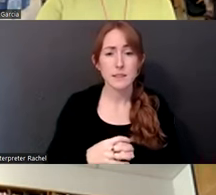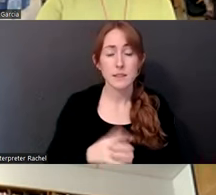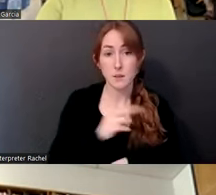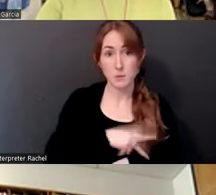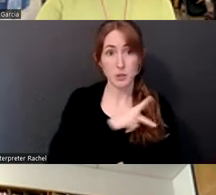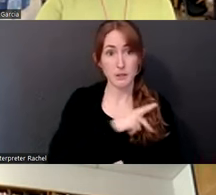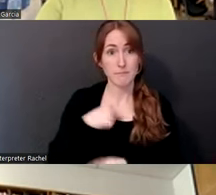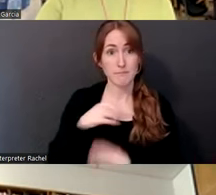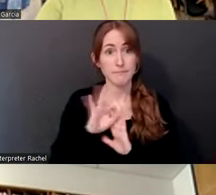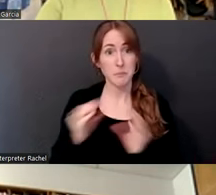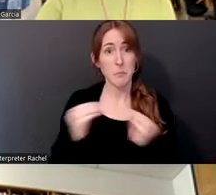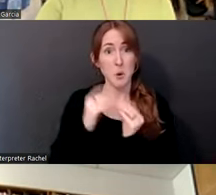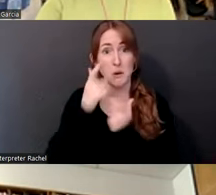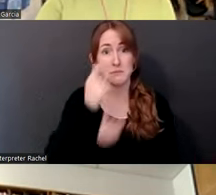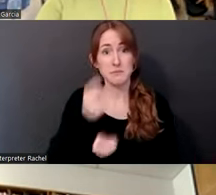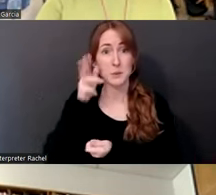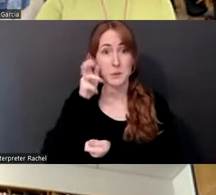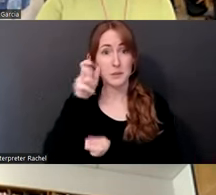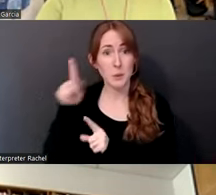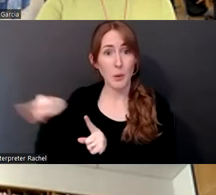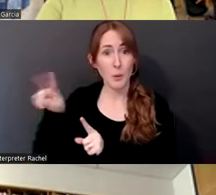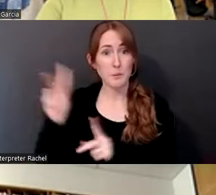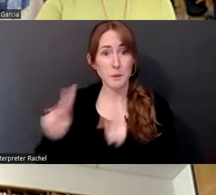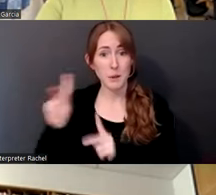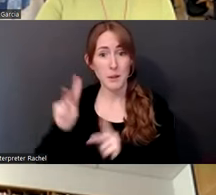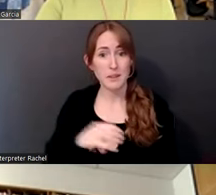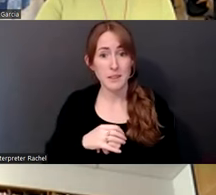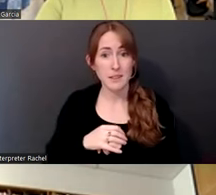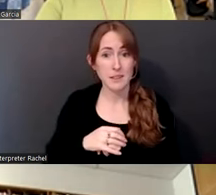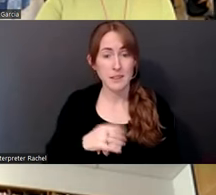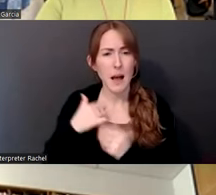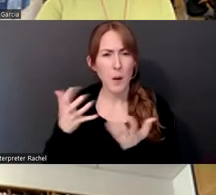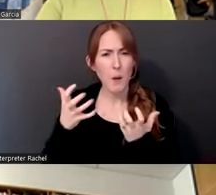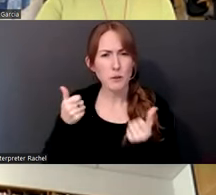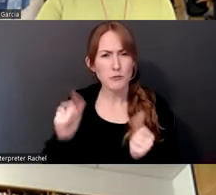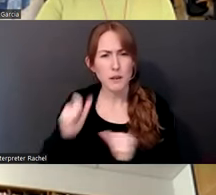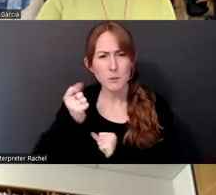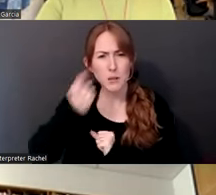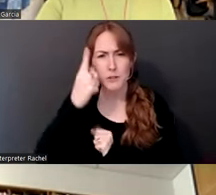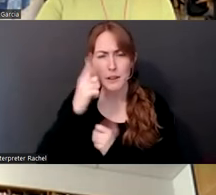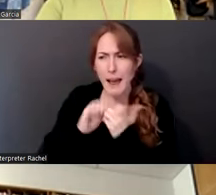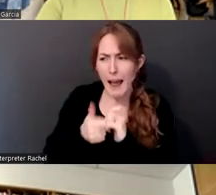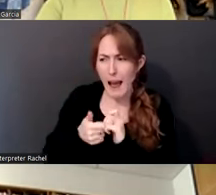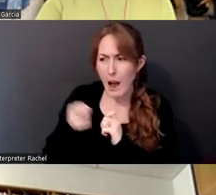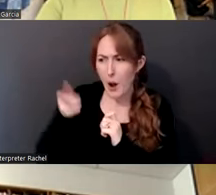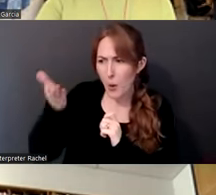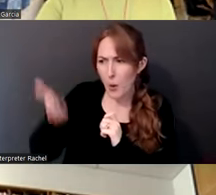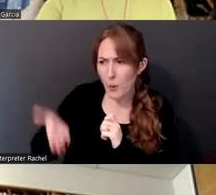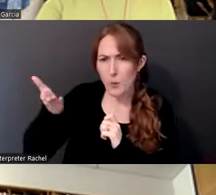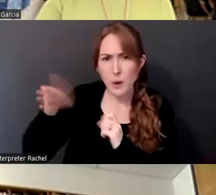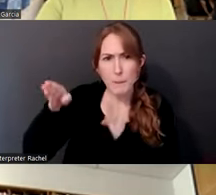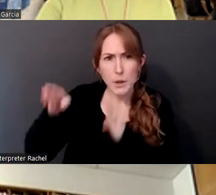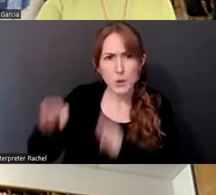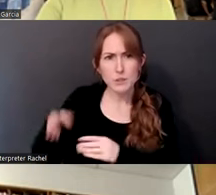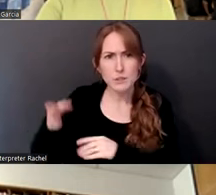intriguing to listen to these people, uh, because I want to understand how someone, you know, a person, nobody is,